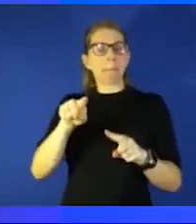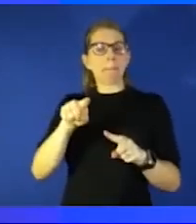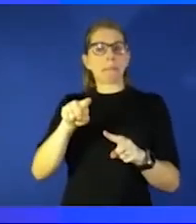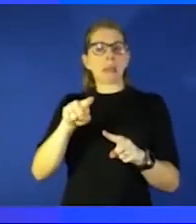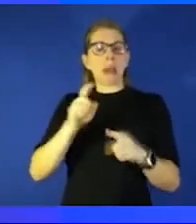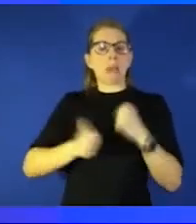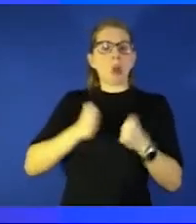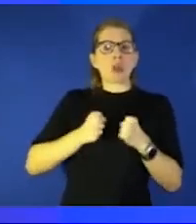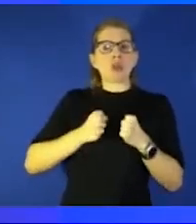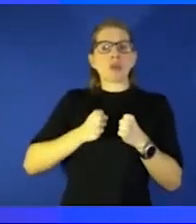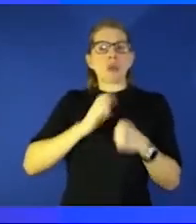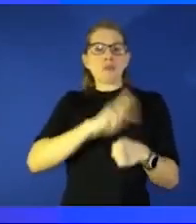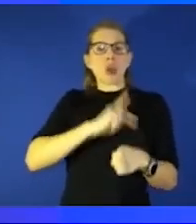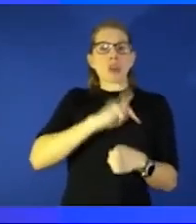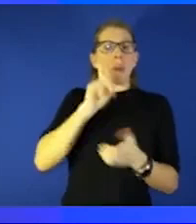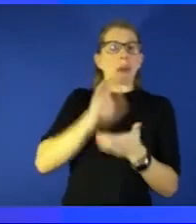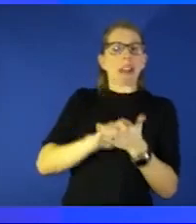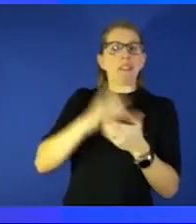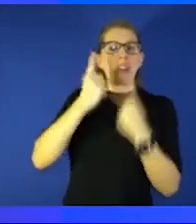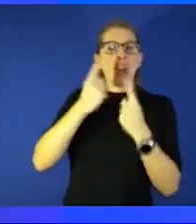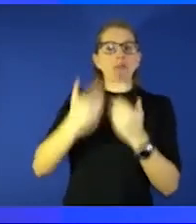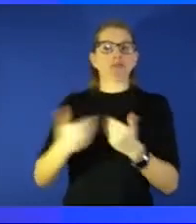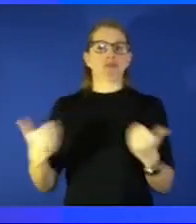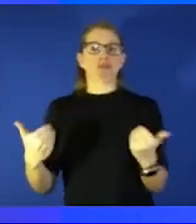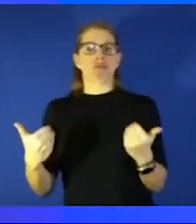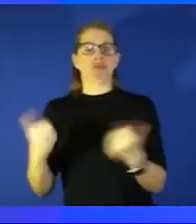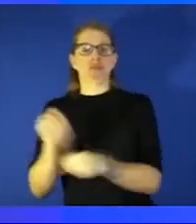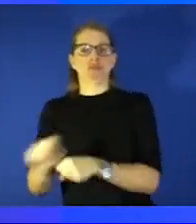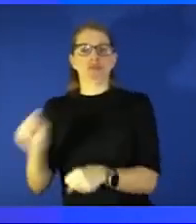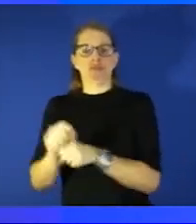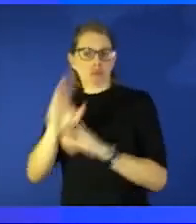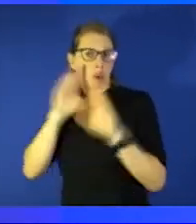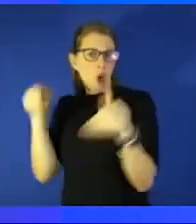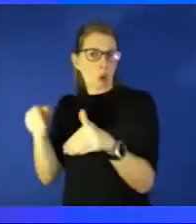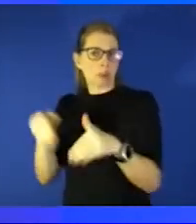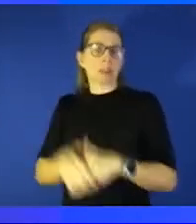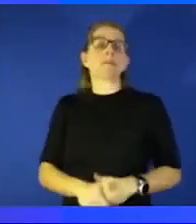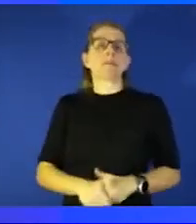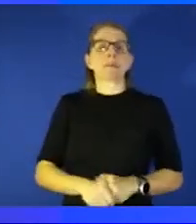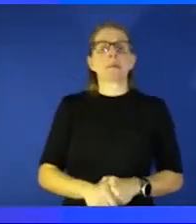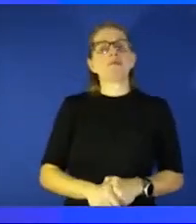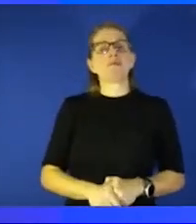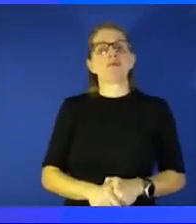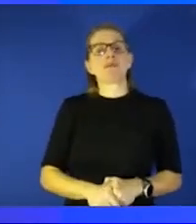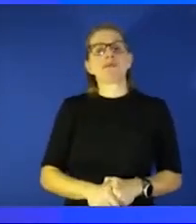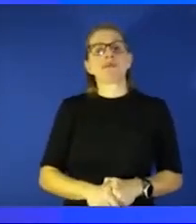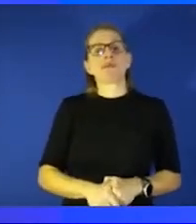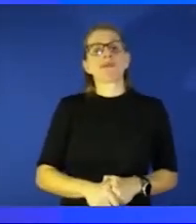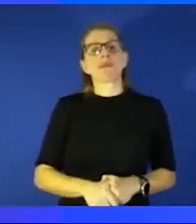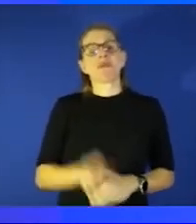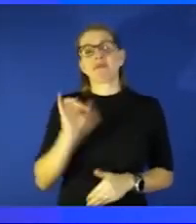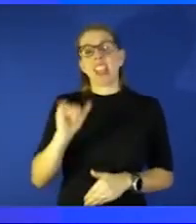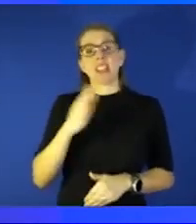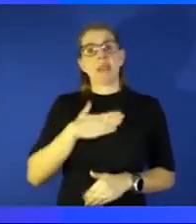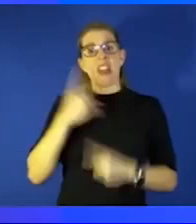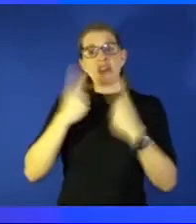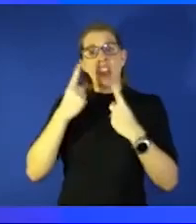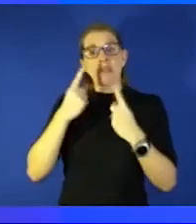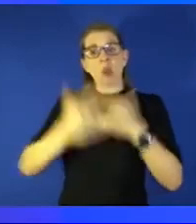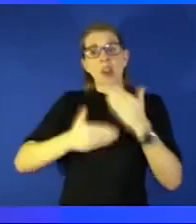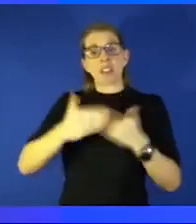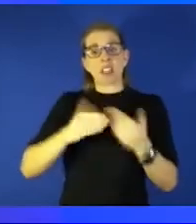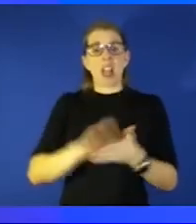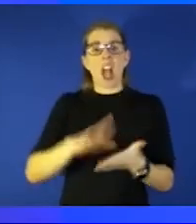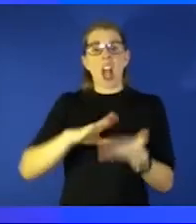personal beliefs and thoughts to just do the job um and that's just kind of you know my thought process i've just kind of learned how to de